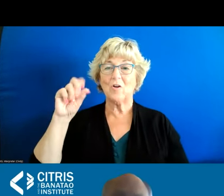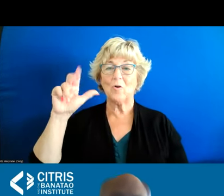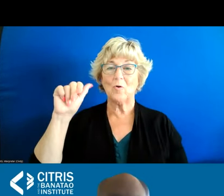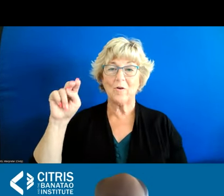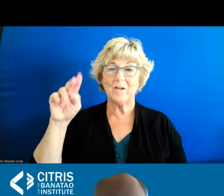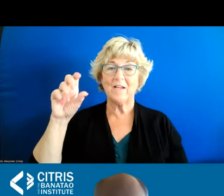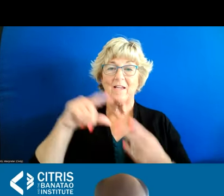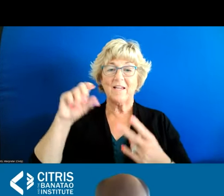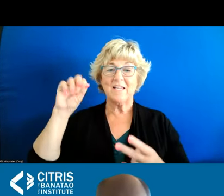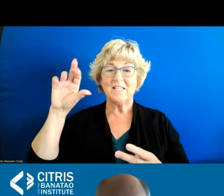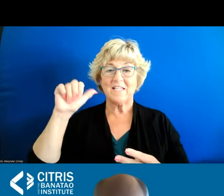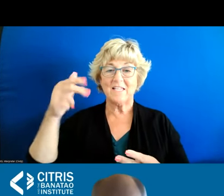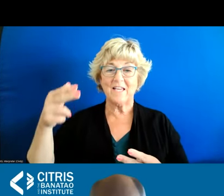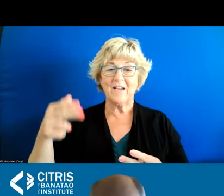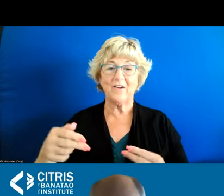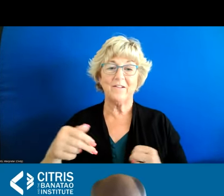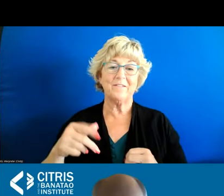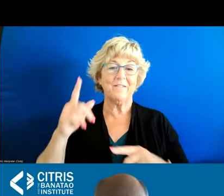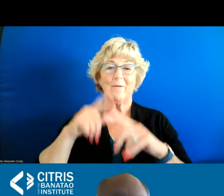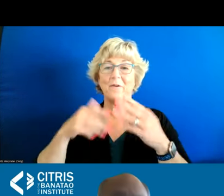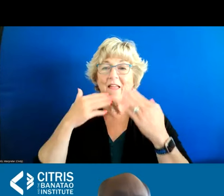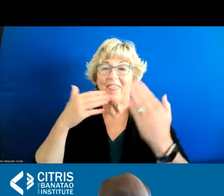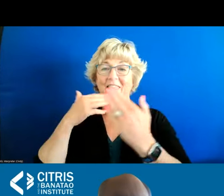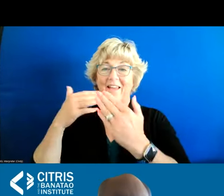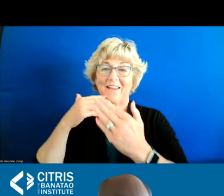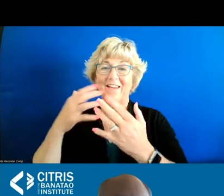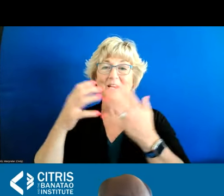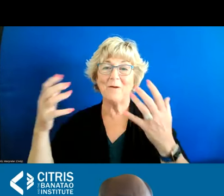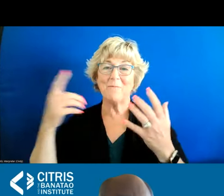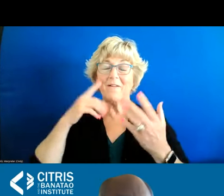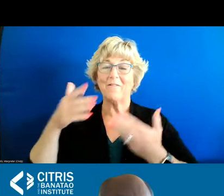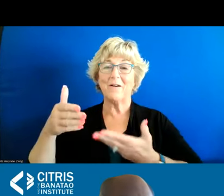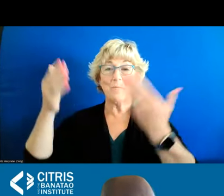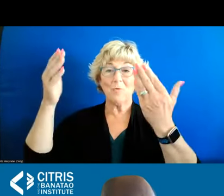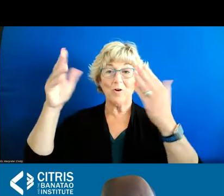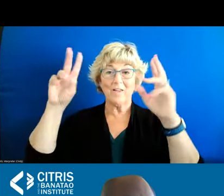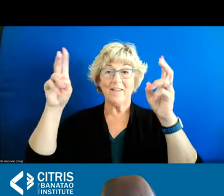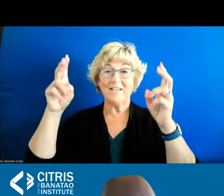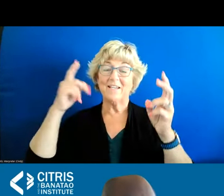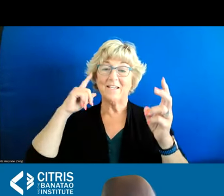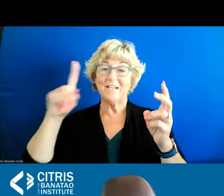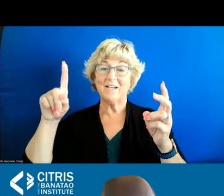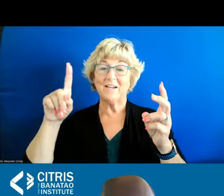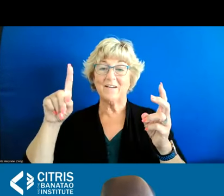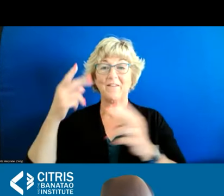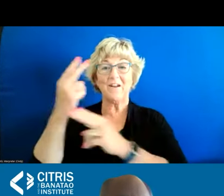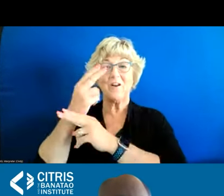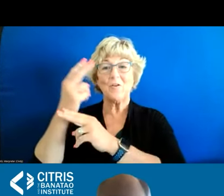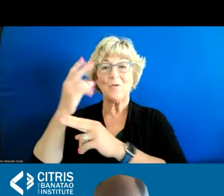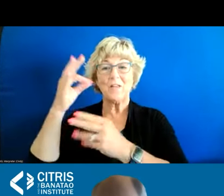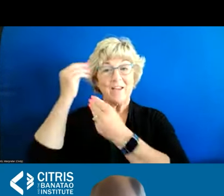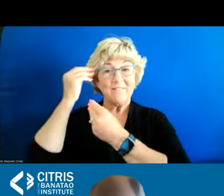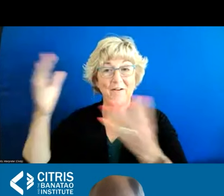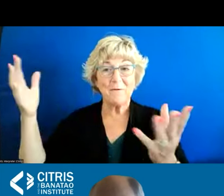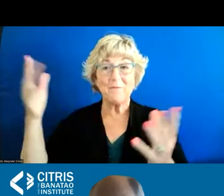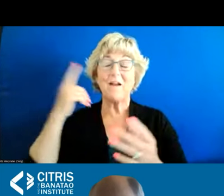folks have been amazing champions in this area we can't thank you enough for raising the issues not only for the use of data not only